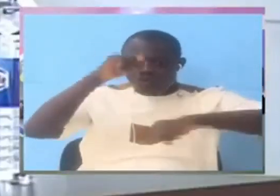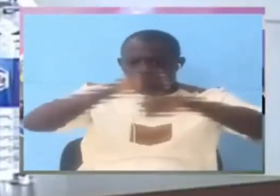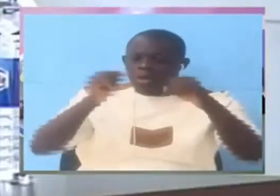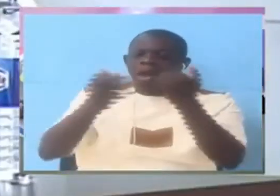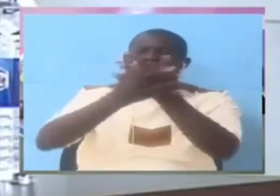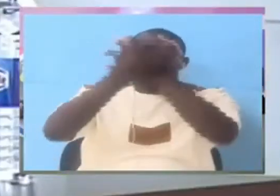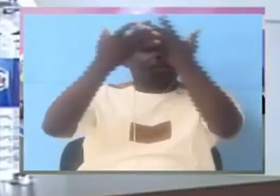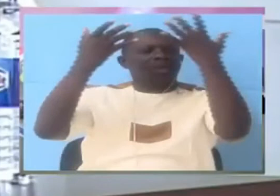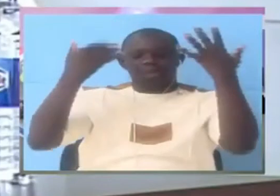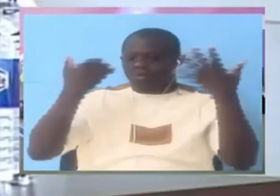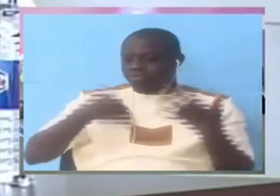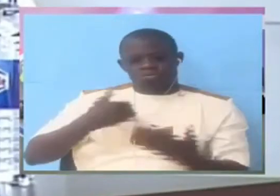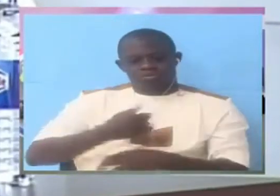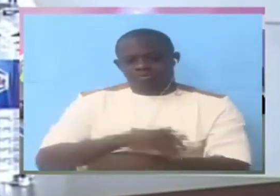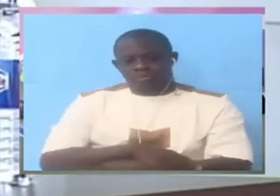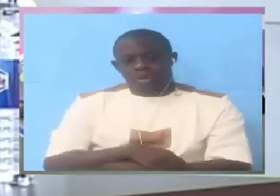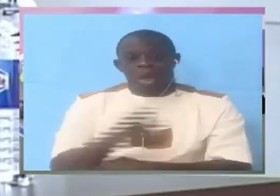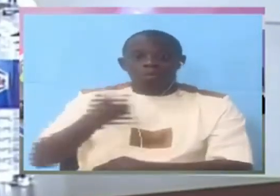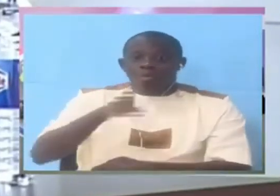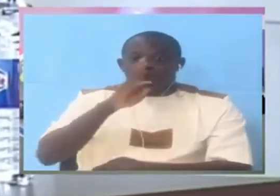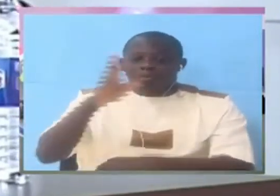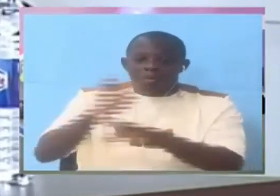People who were arrested together with them.